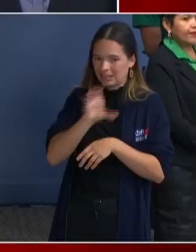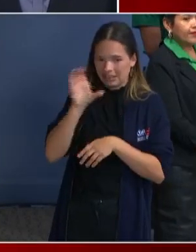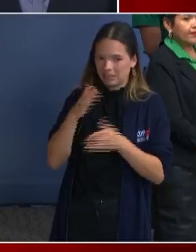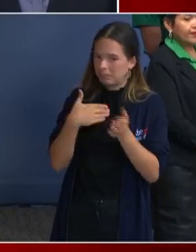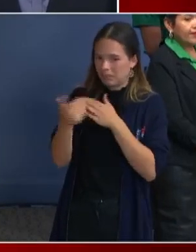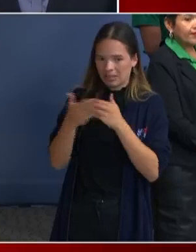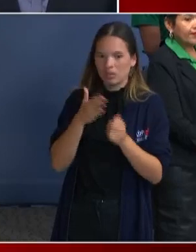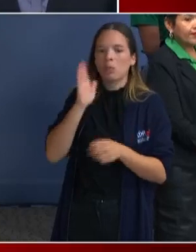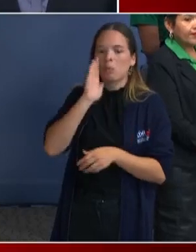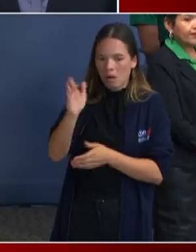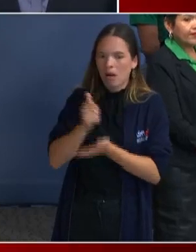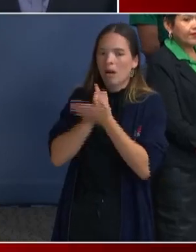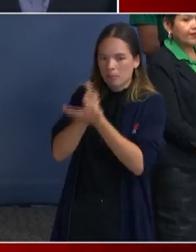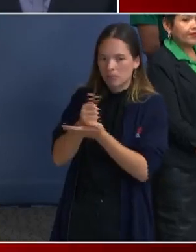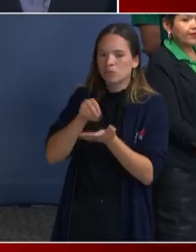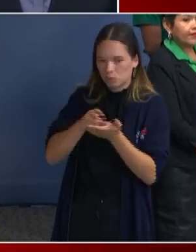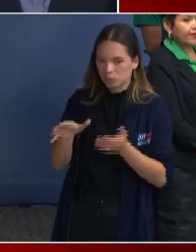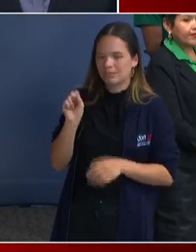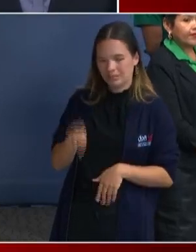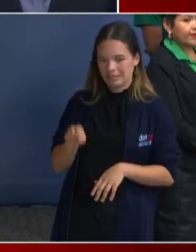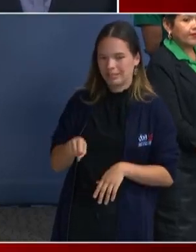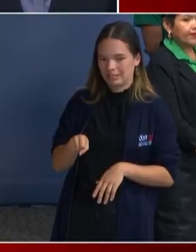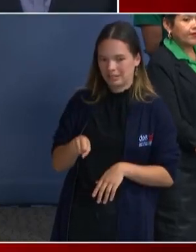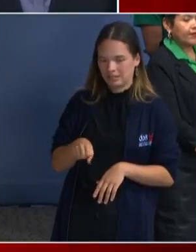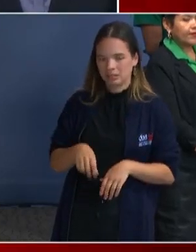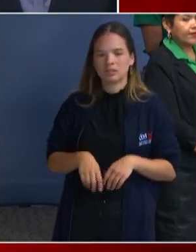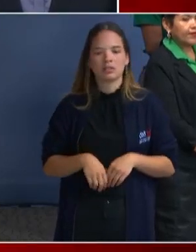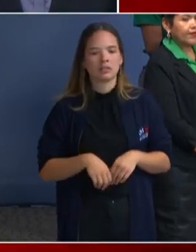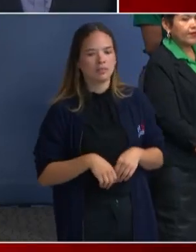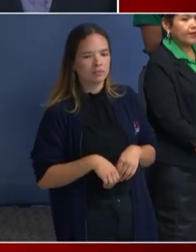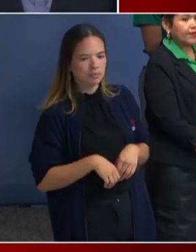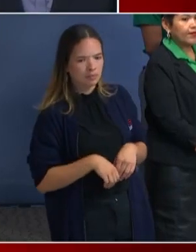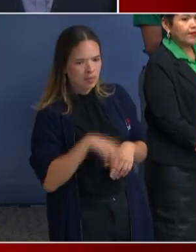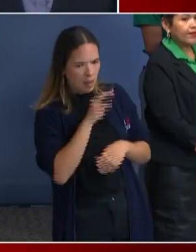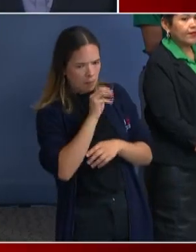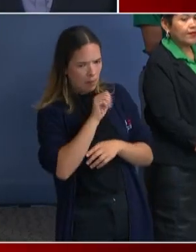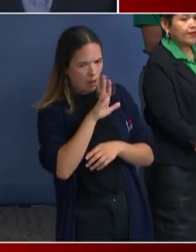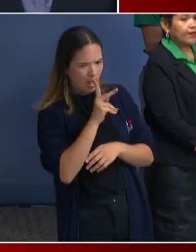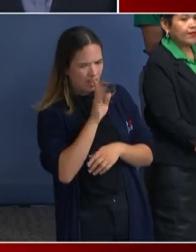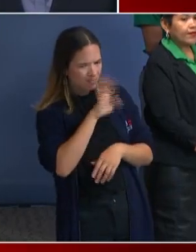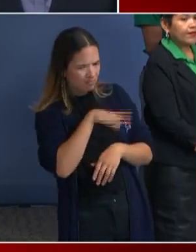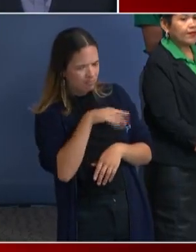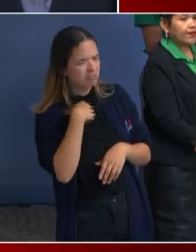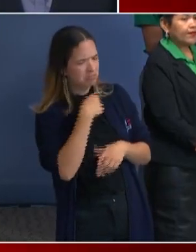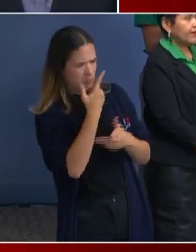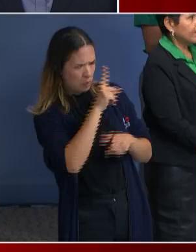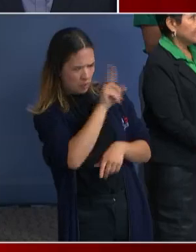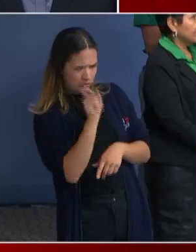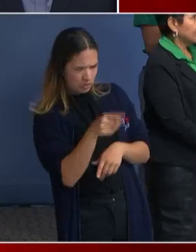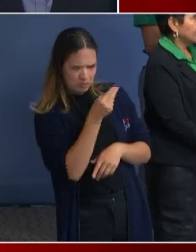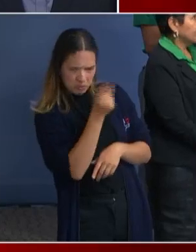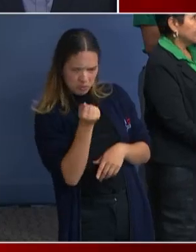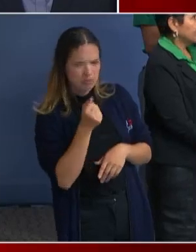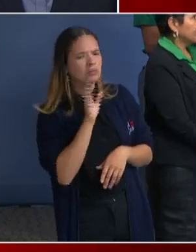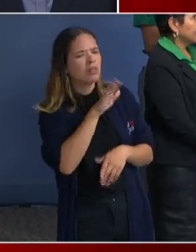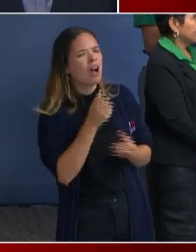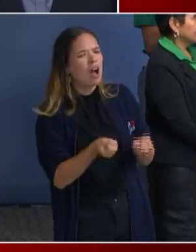Yes, Mark. I've got several questions. Okay. Can you tell us the number of students who are currently enrolled?